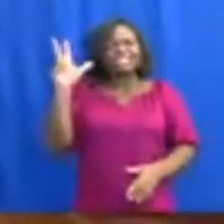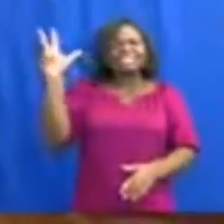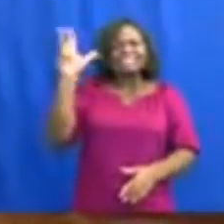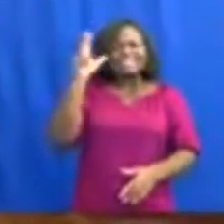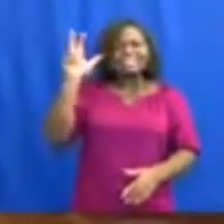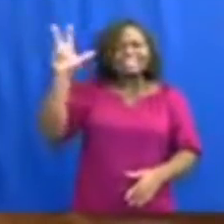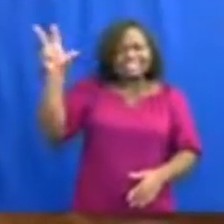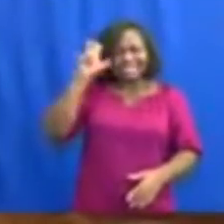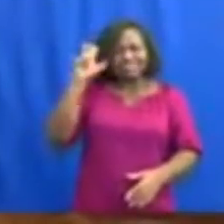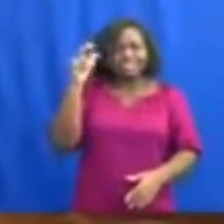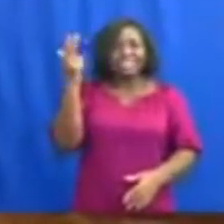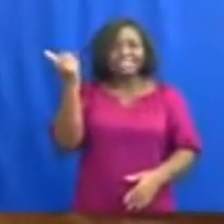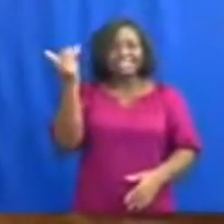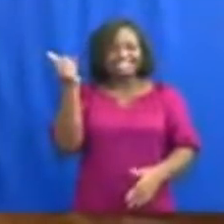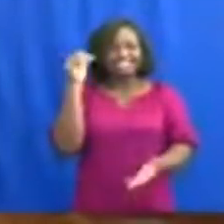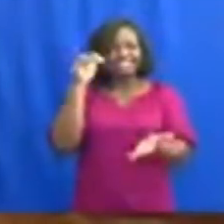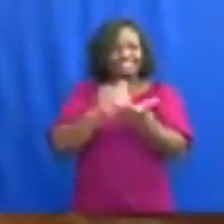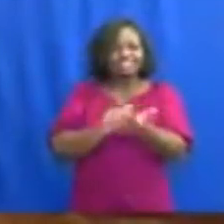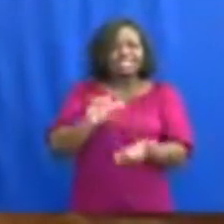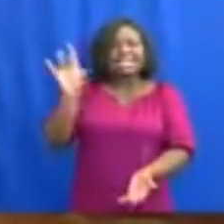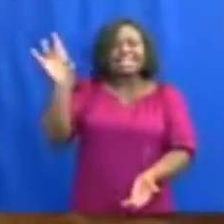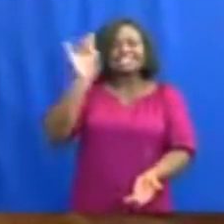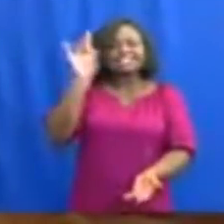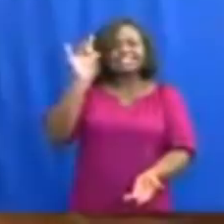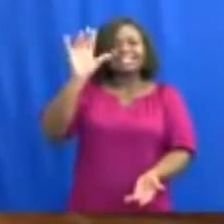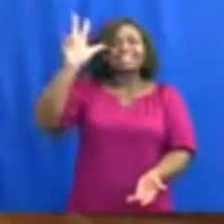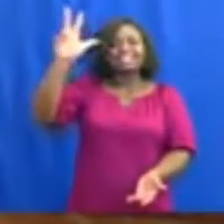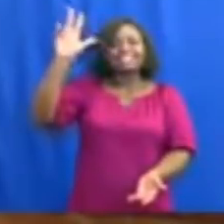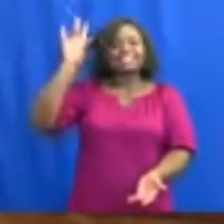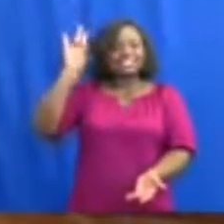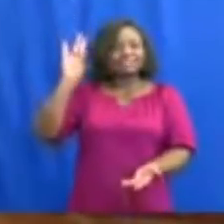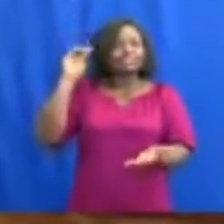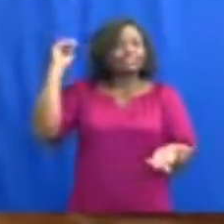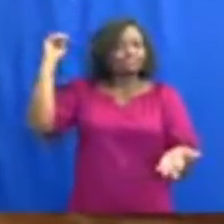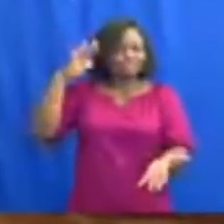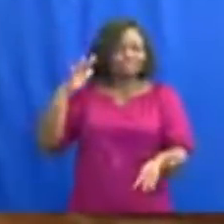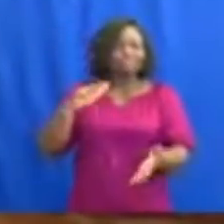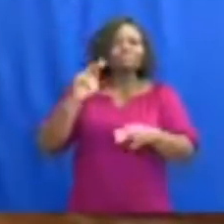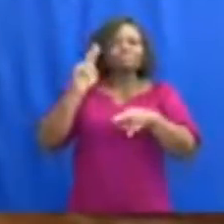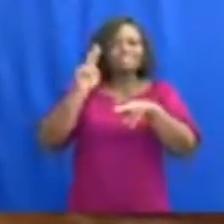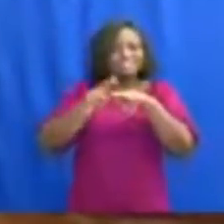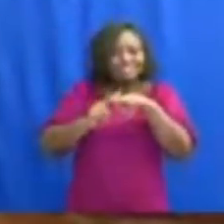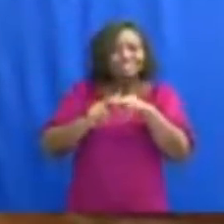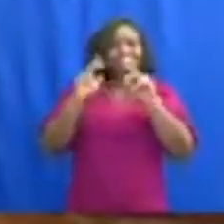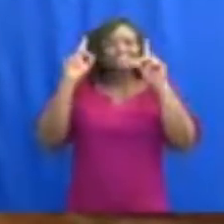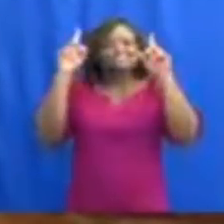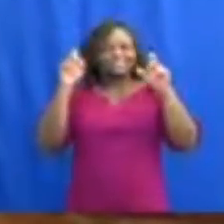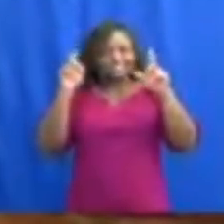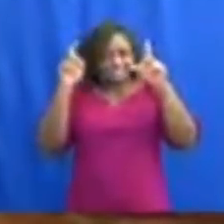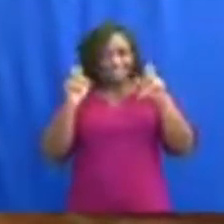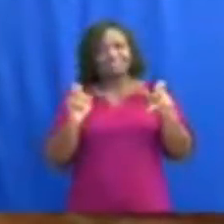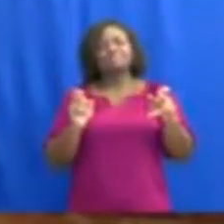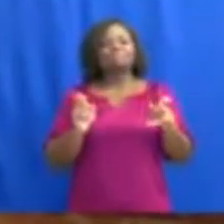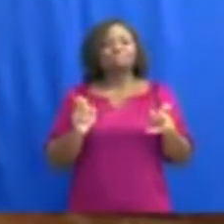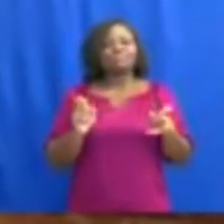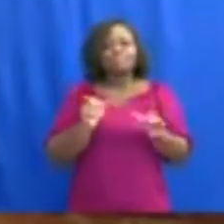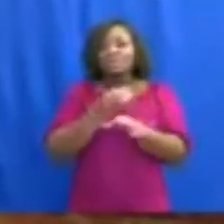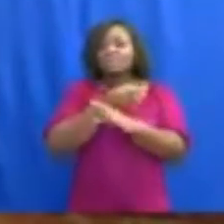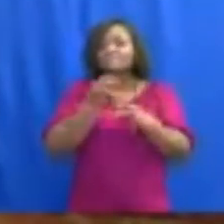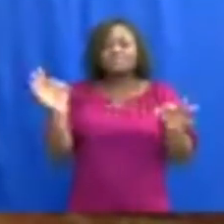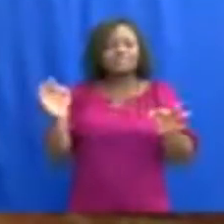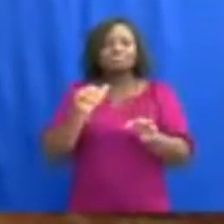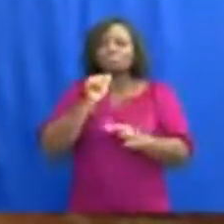,837 students who will sit for the exam. 75